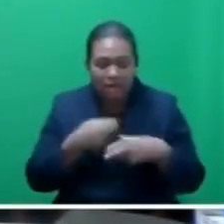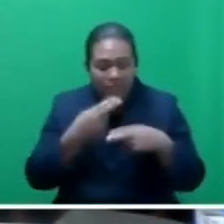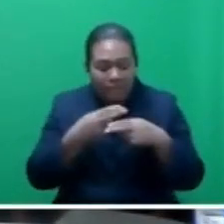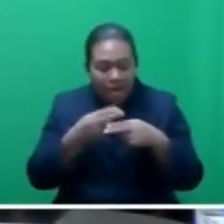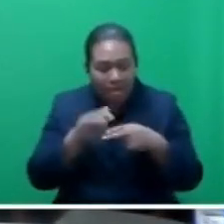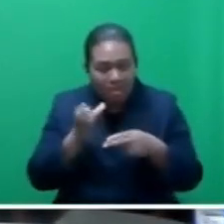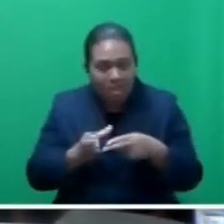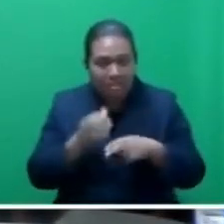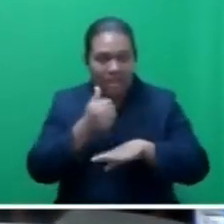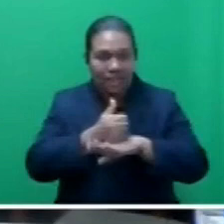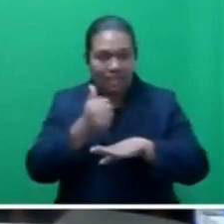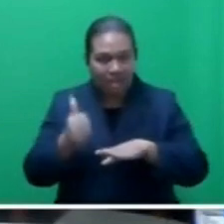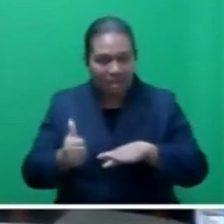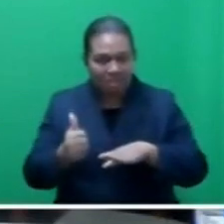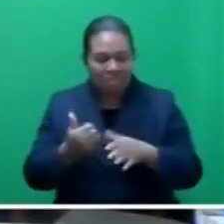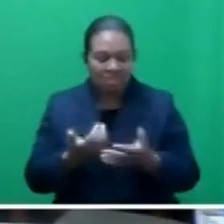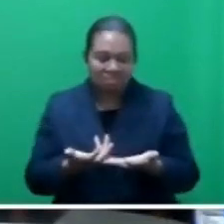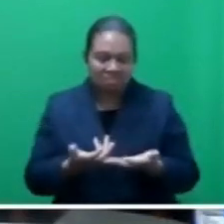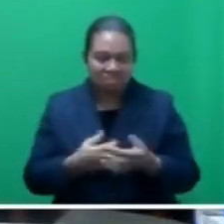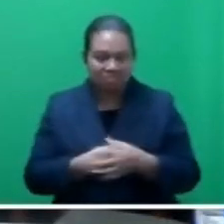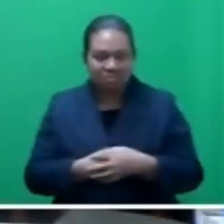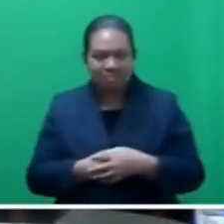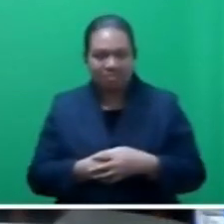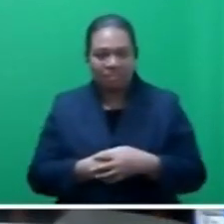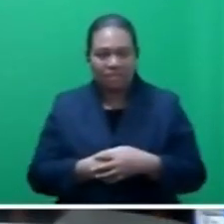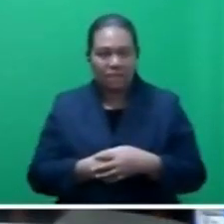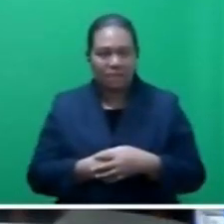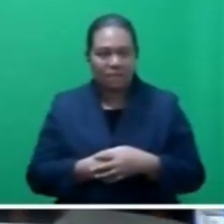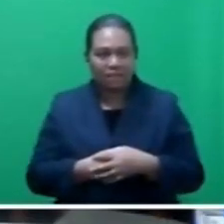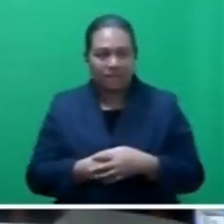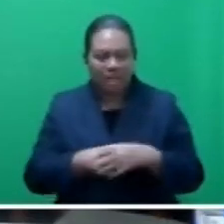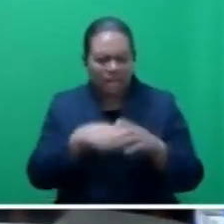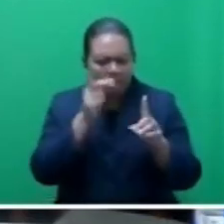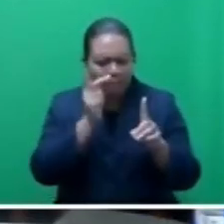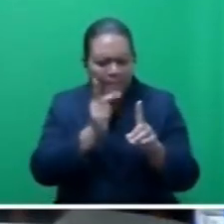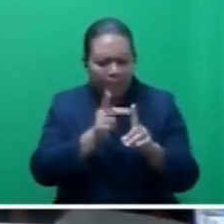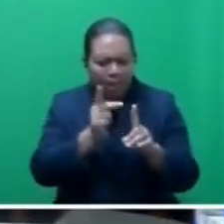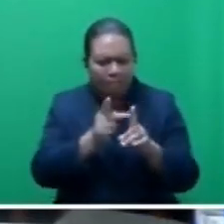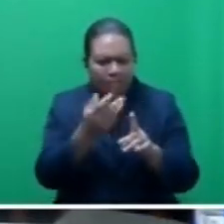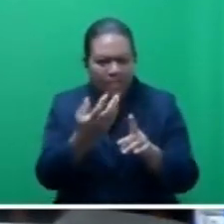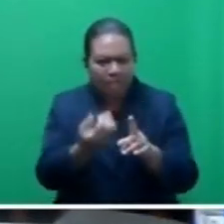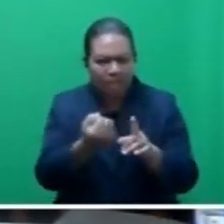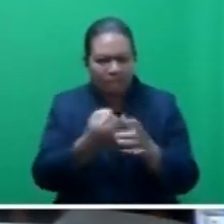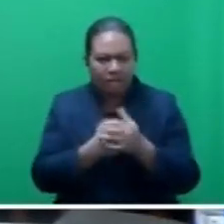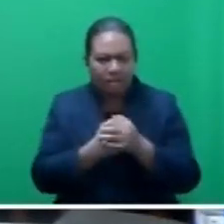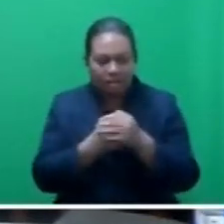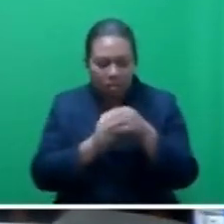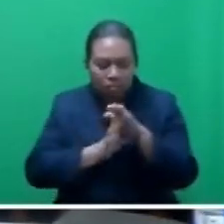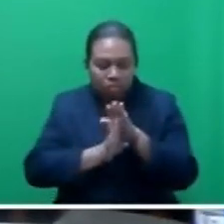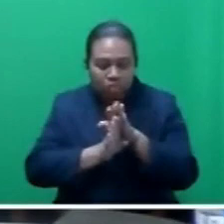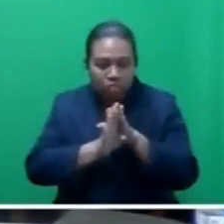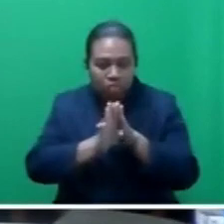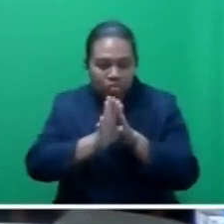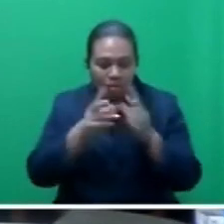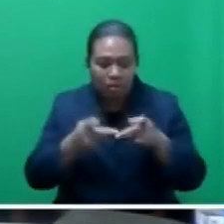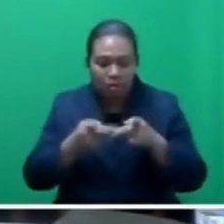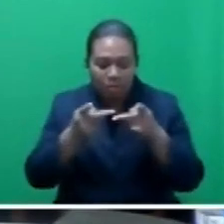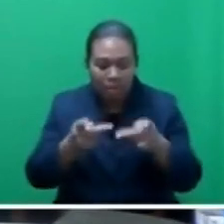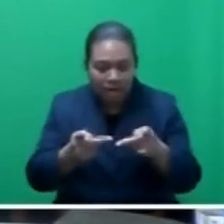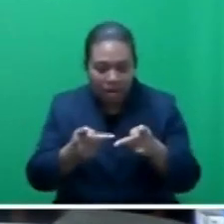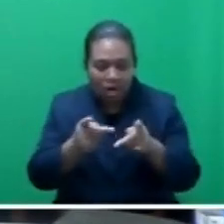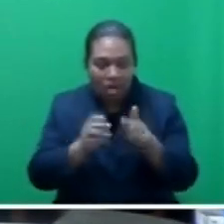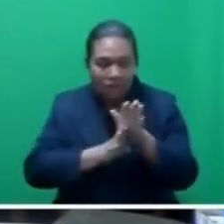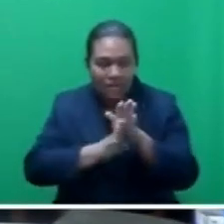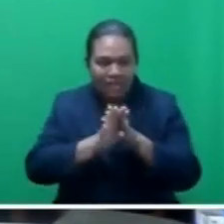government, for the purpose of growth, promoting growth and development,